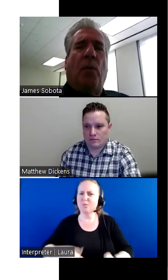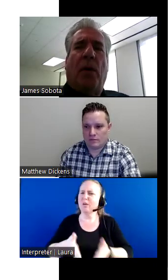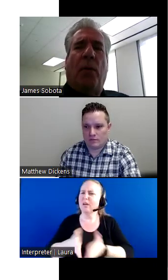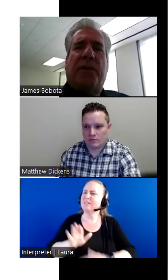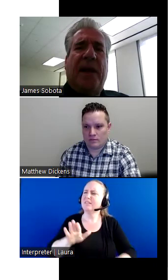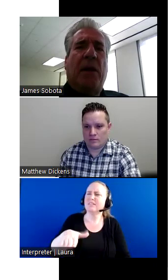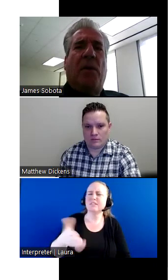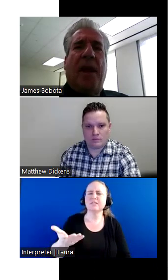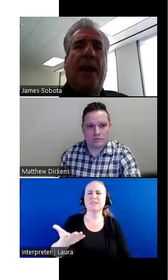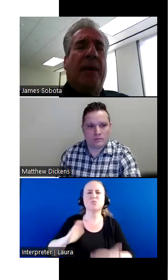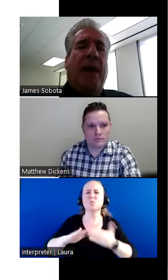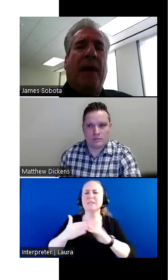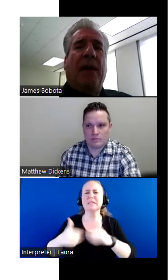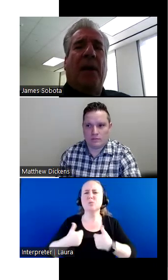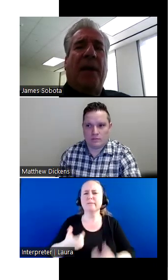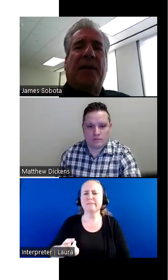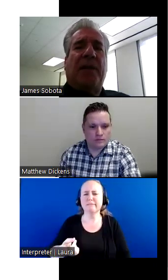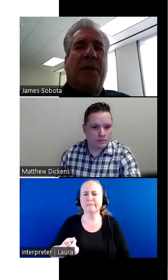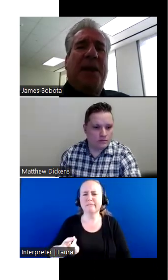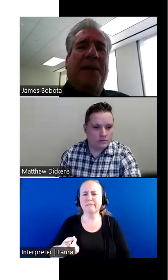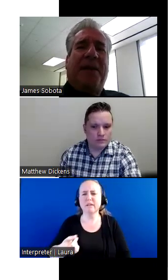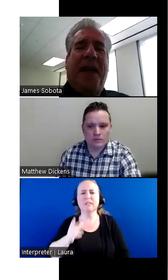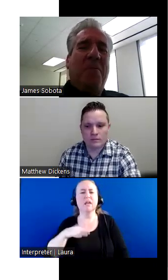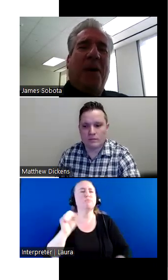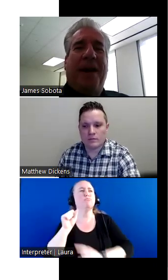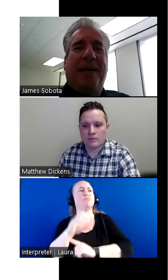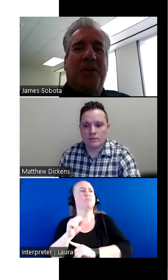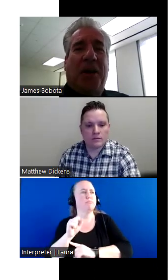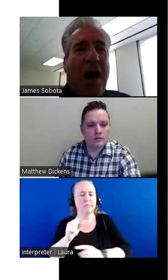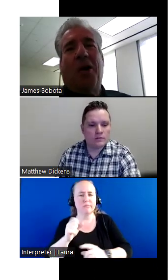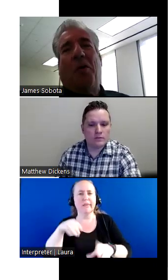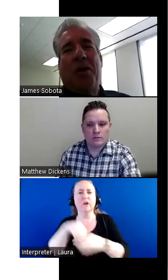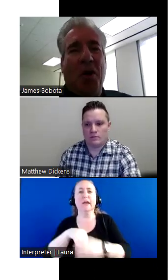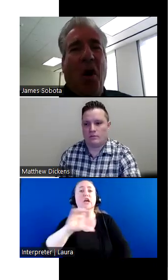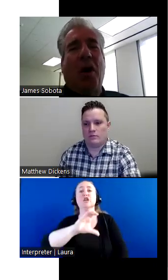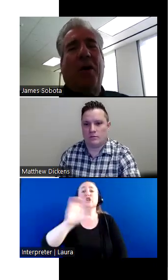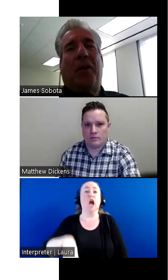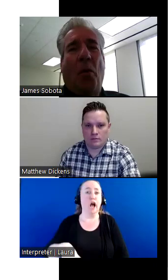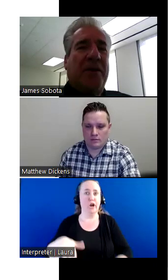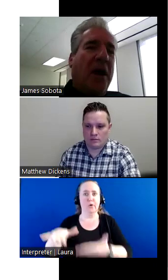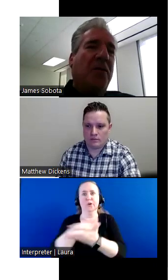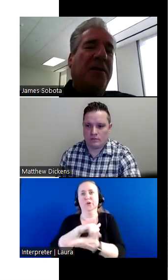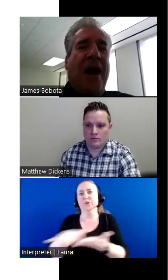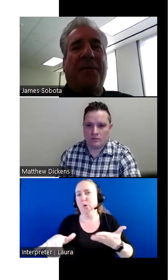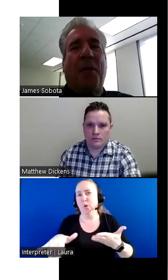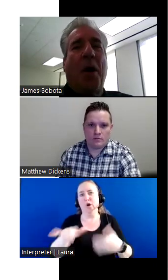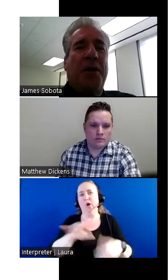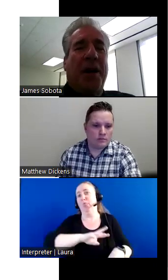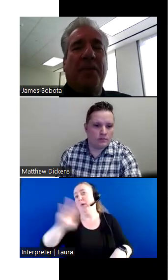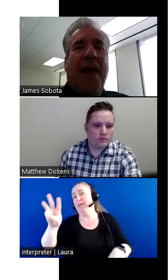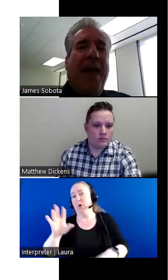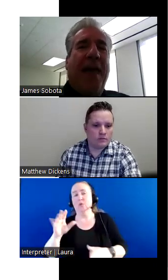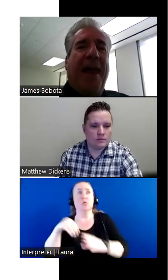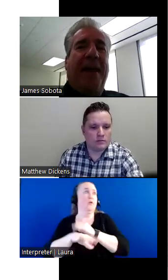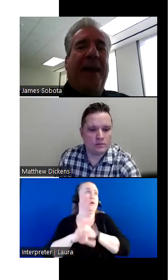said, well, where, what city are in? And, you know, they said something that they were in Chicago or New York or the West coast in California.